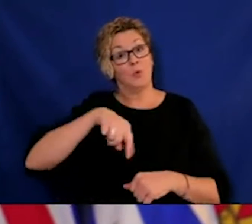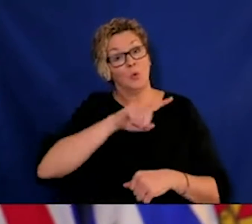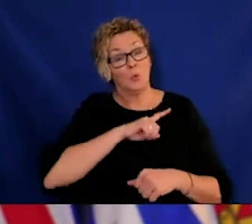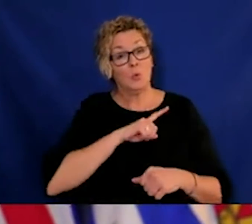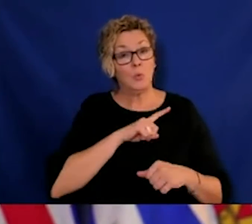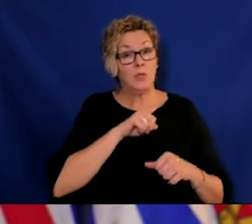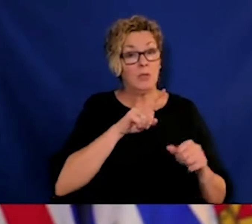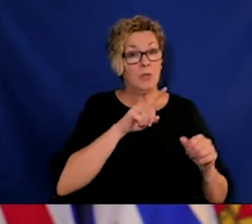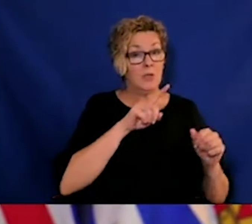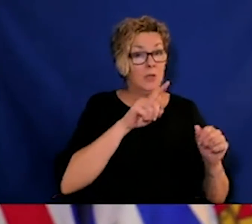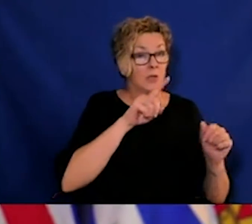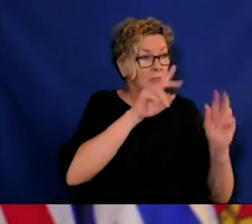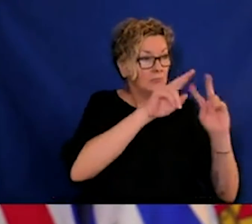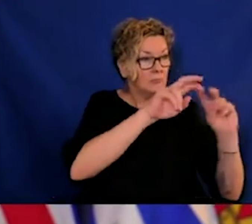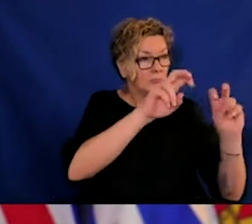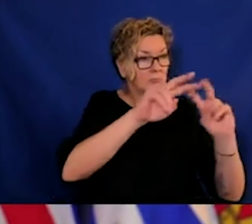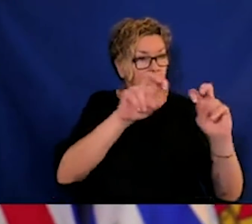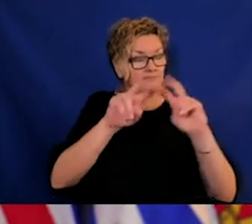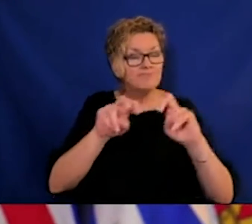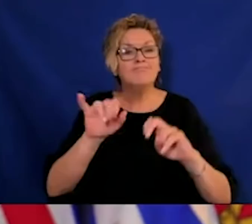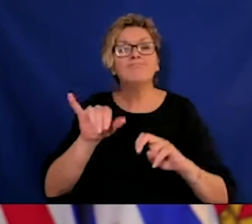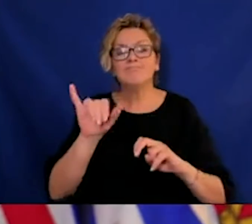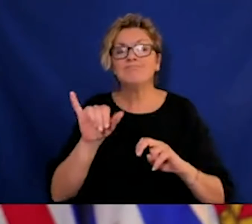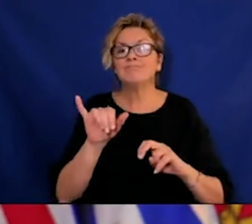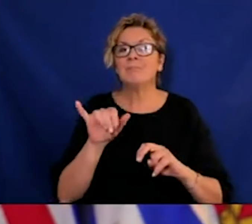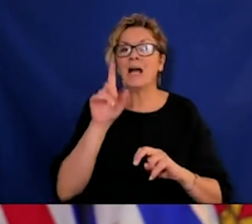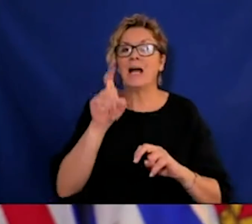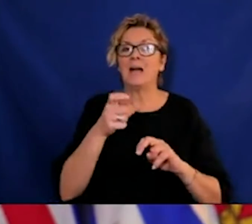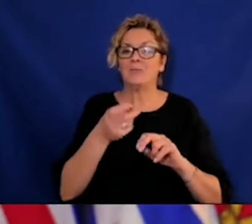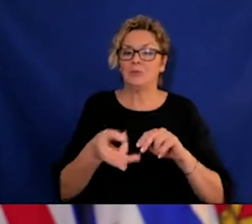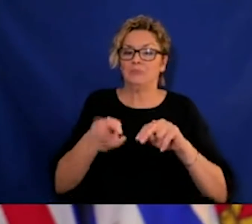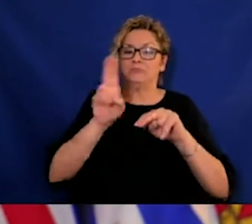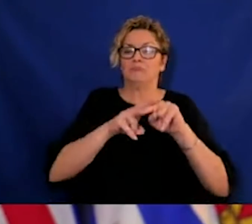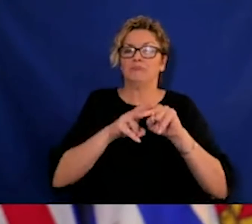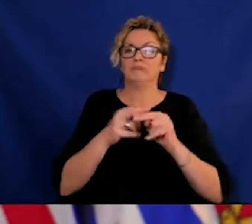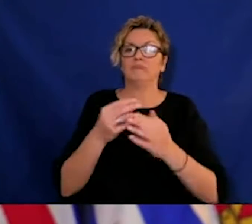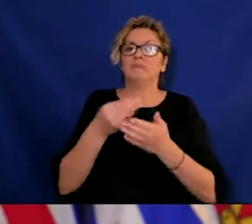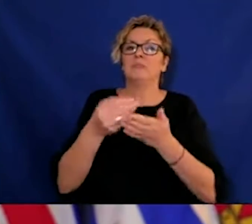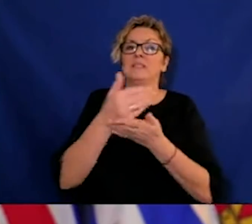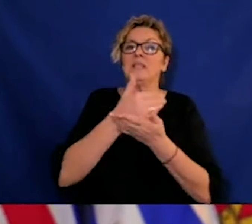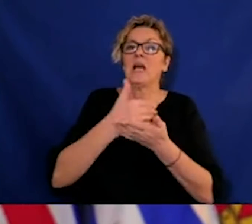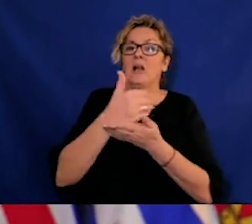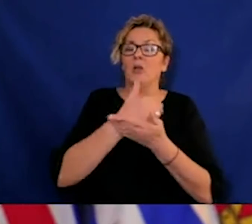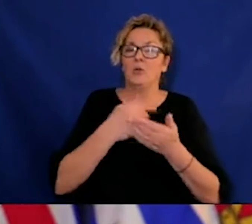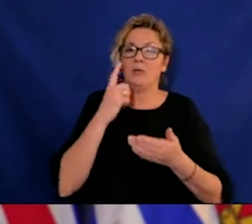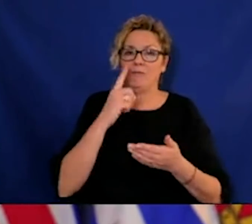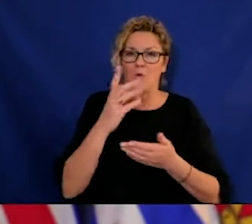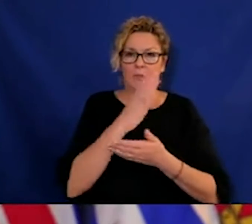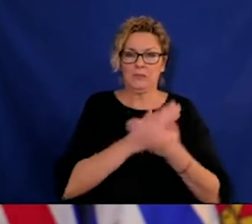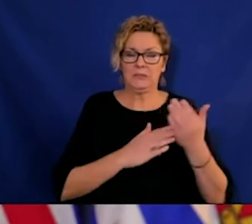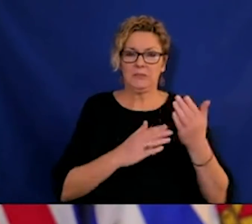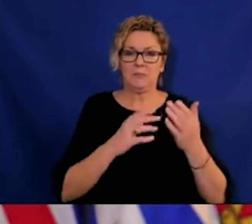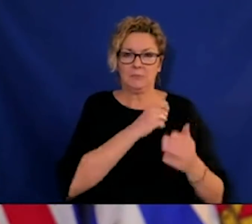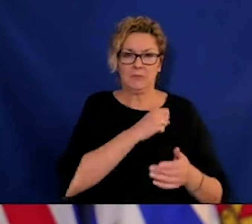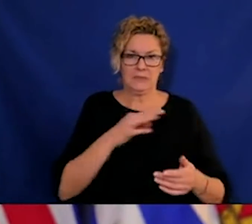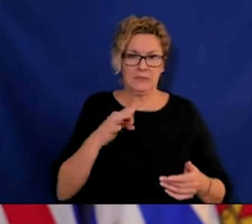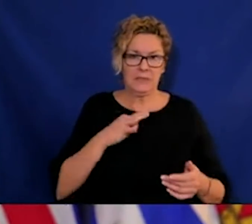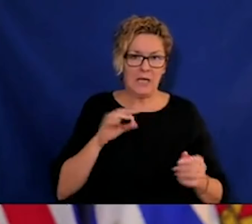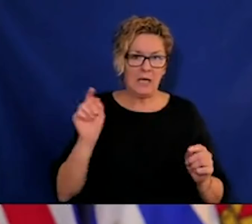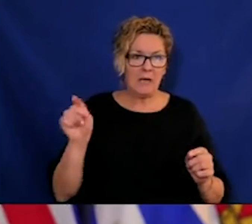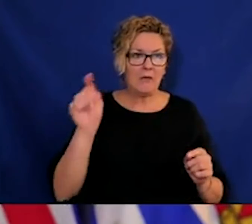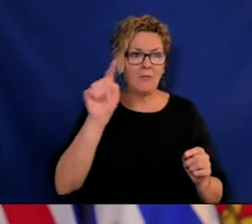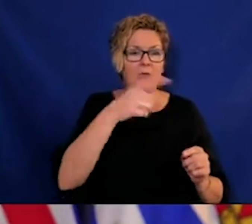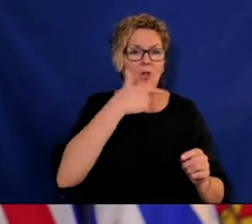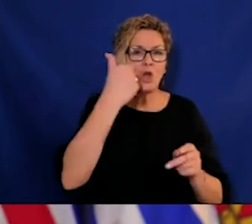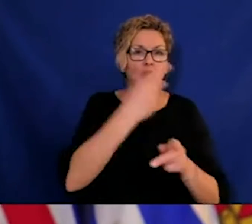were paid below HEABC levels, and that was the annualized cost of that is $165.4 million, and that tells you